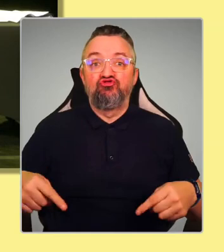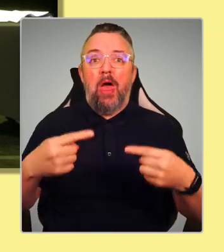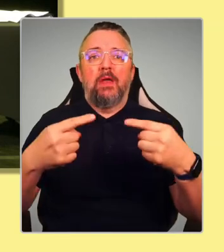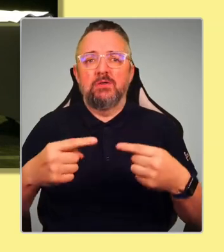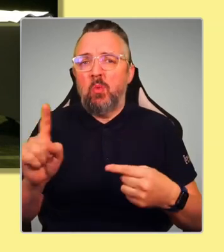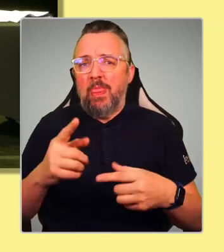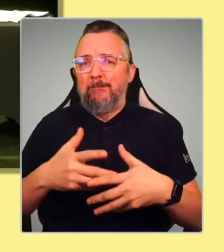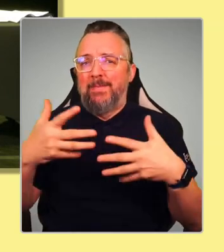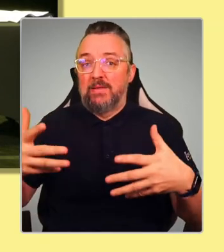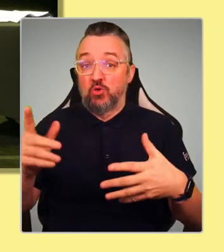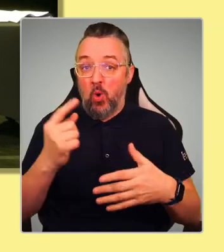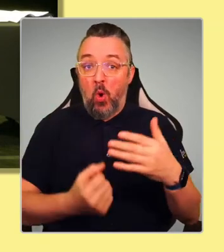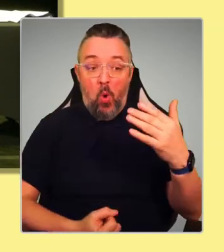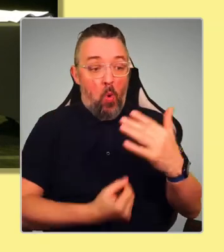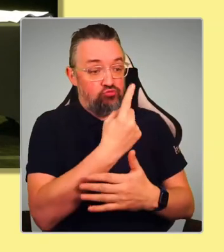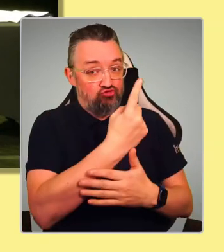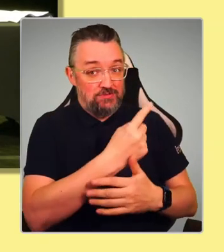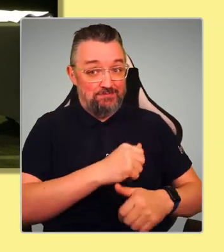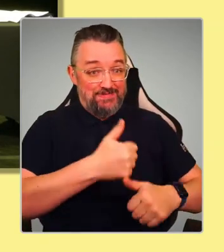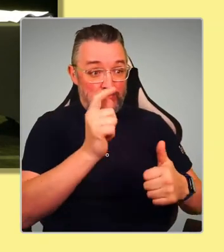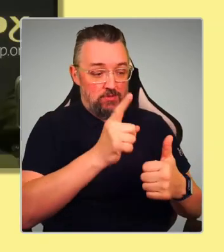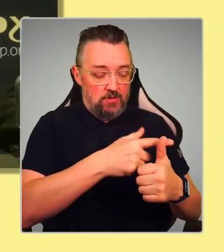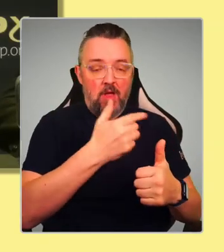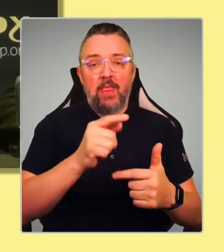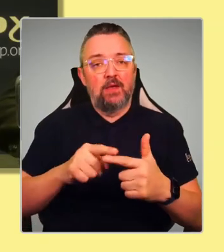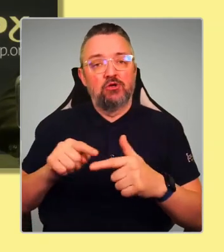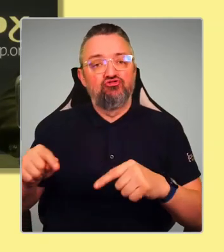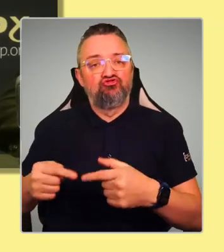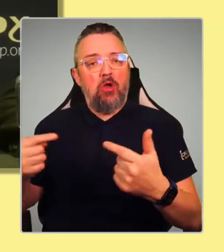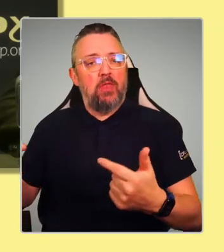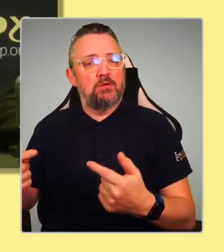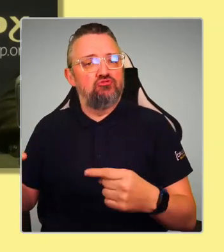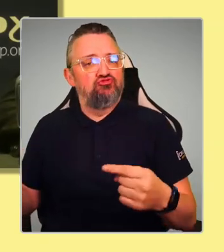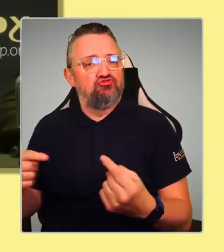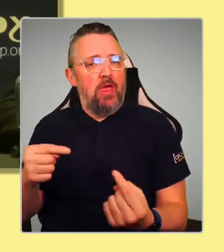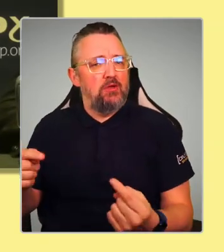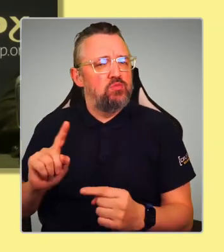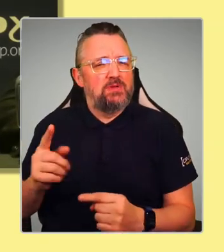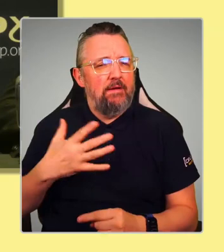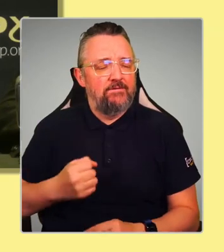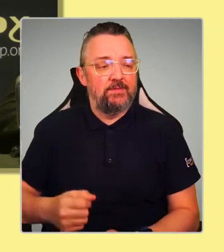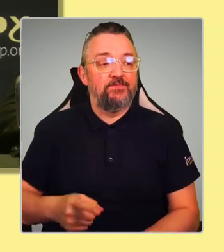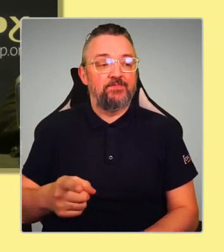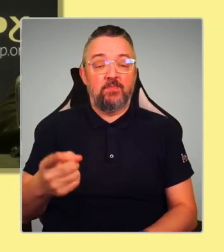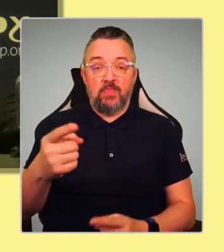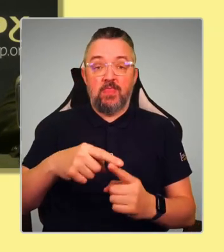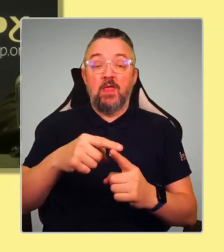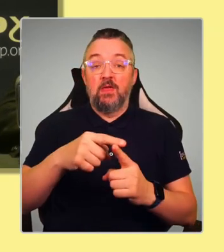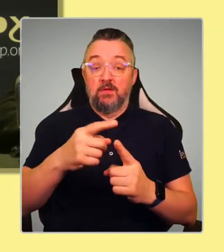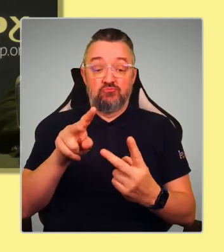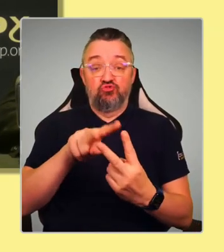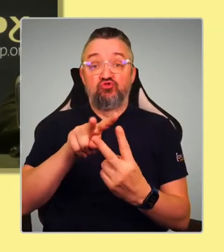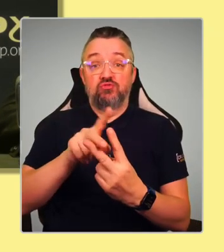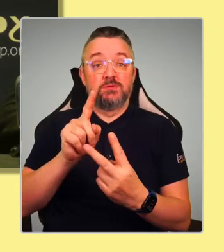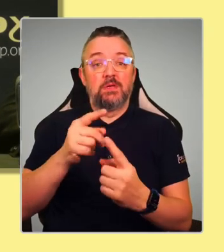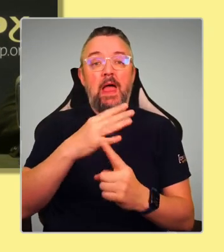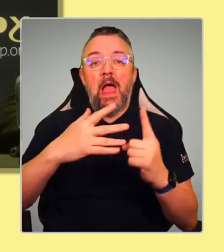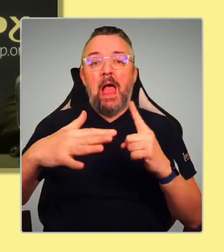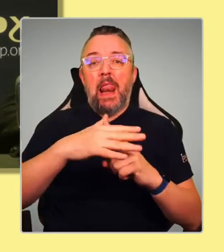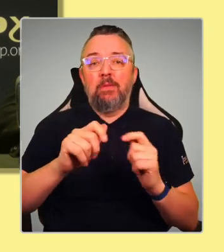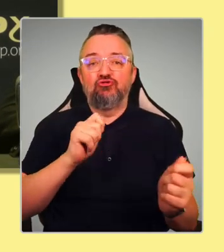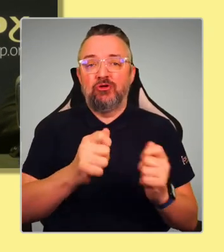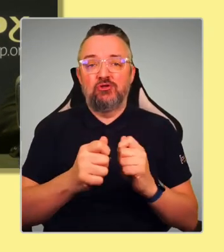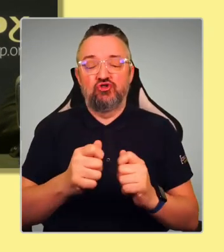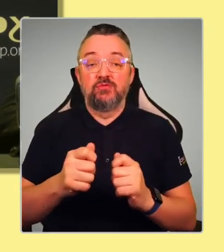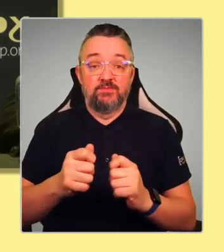Thanks very much. First to answer this is Kate. Climate change and climate change is the answer to both questions, because